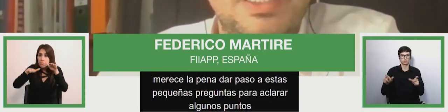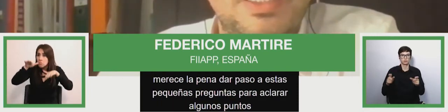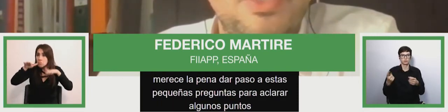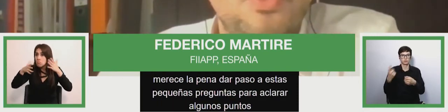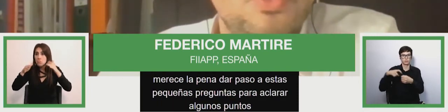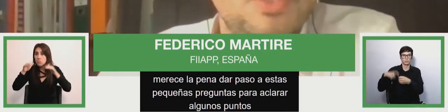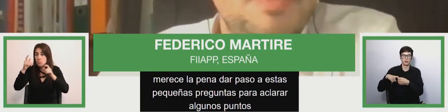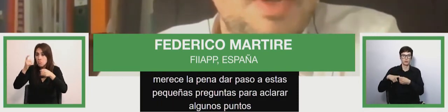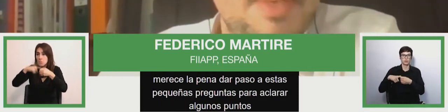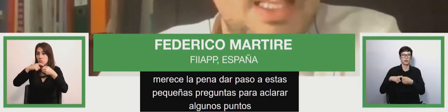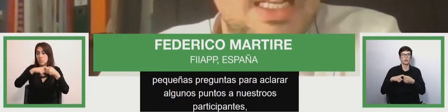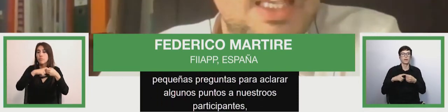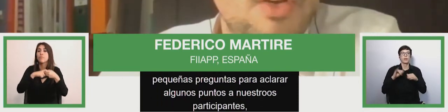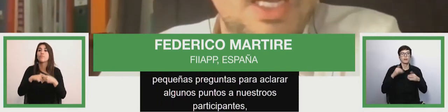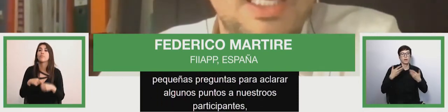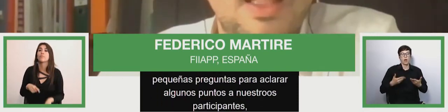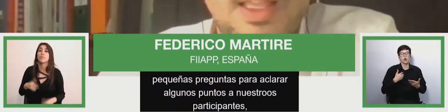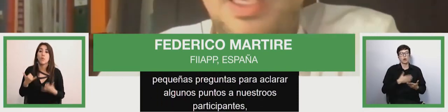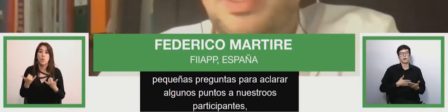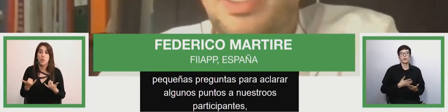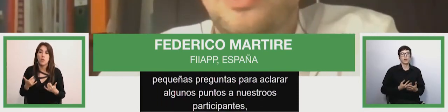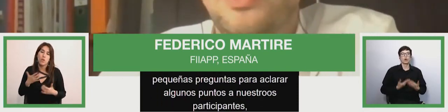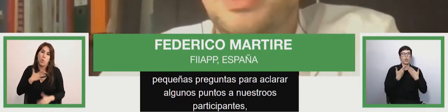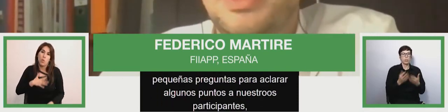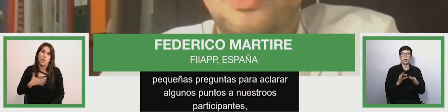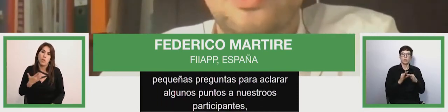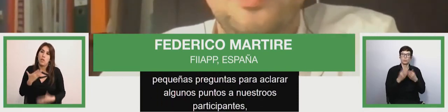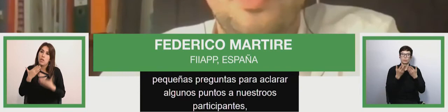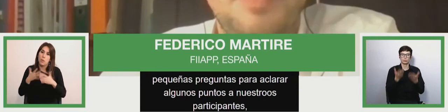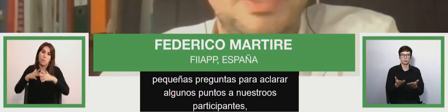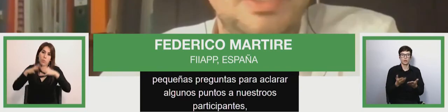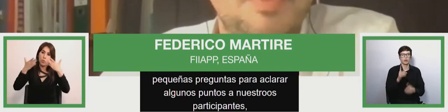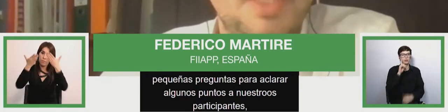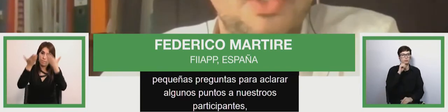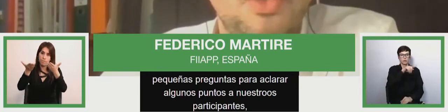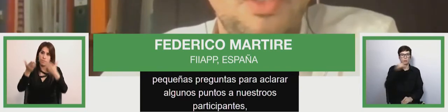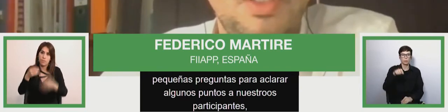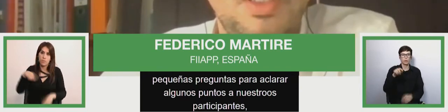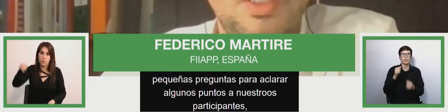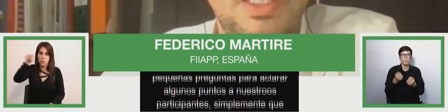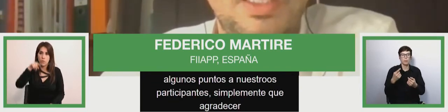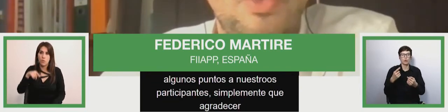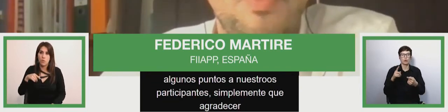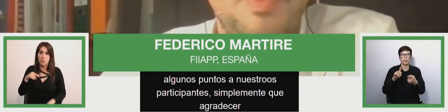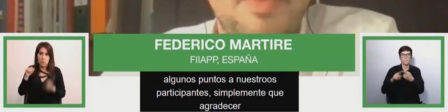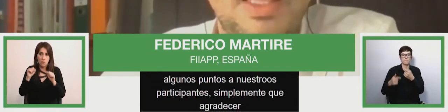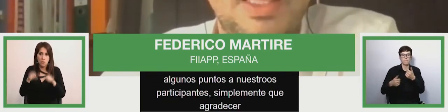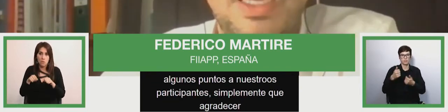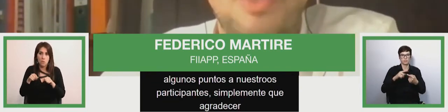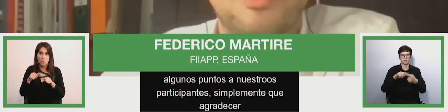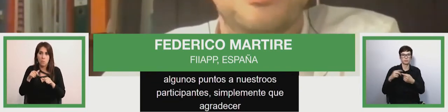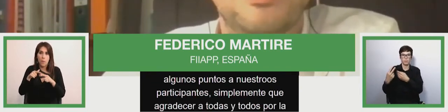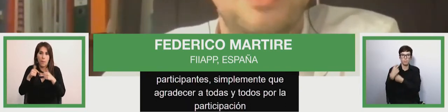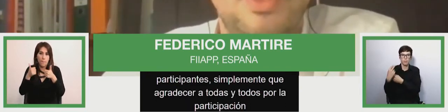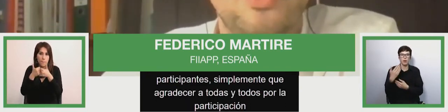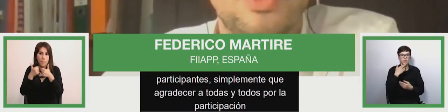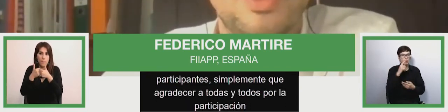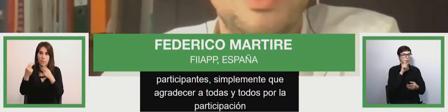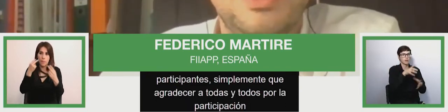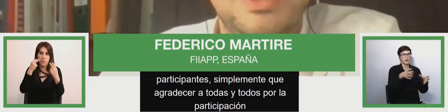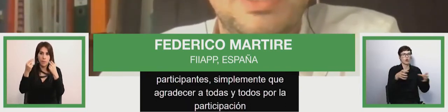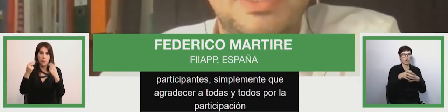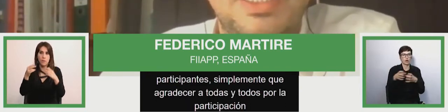i would simply want to thank everybody in the participation obviously the